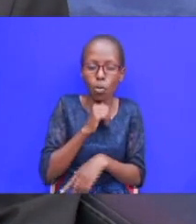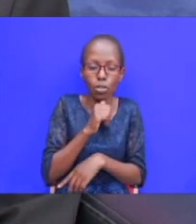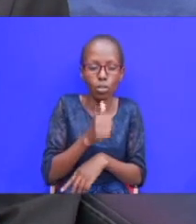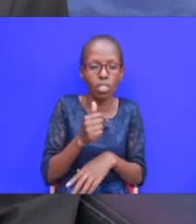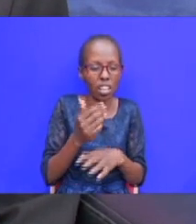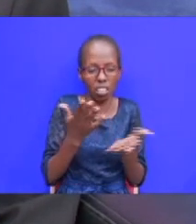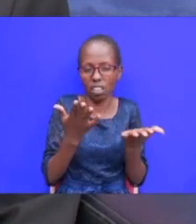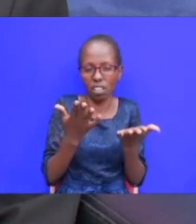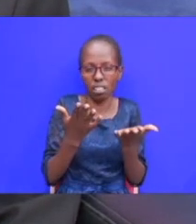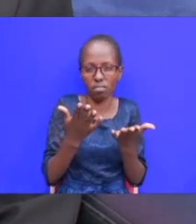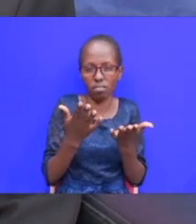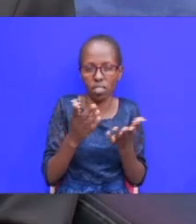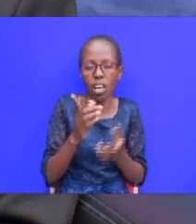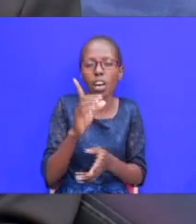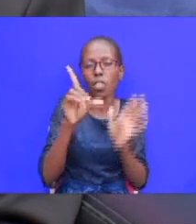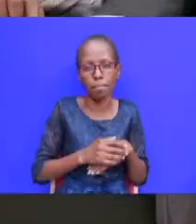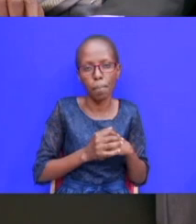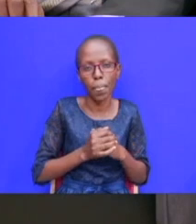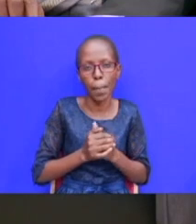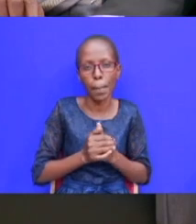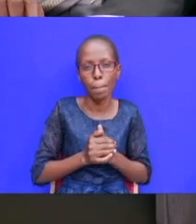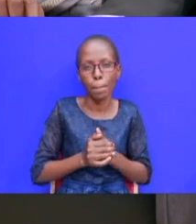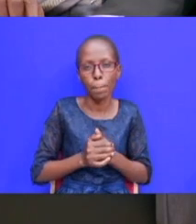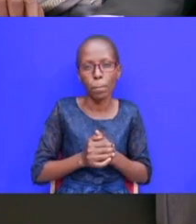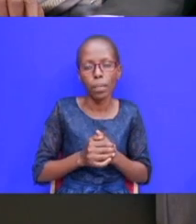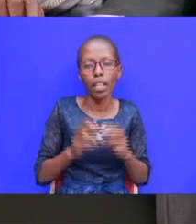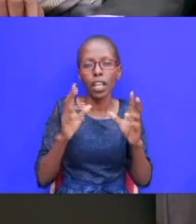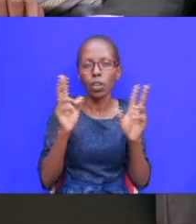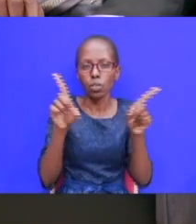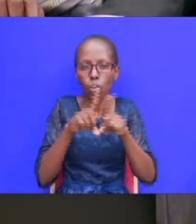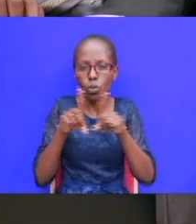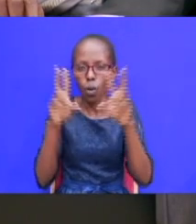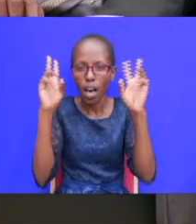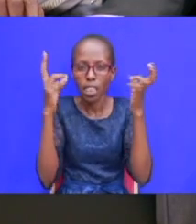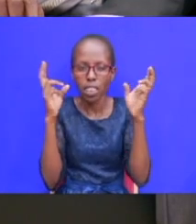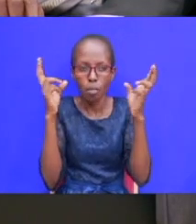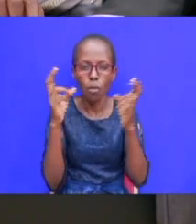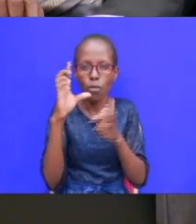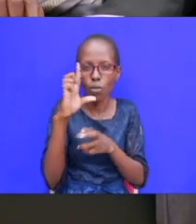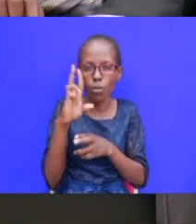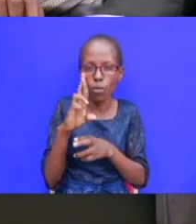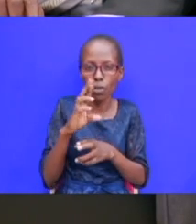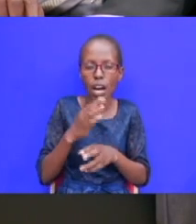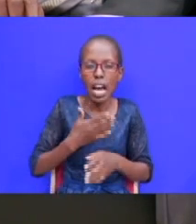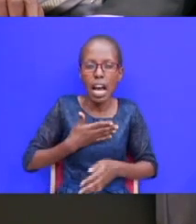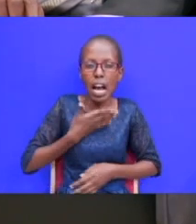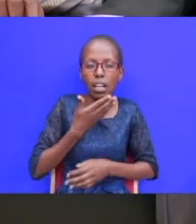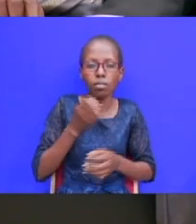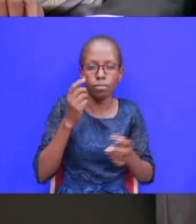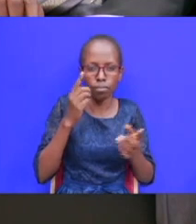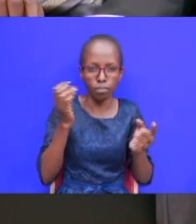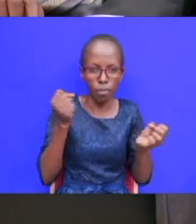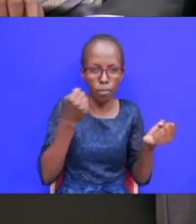expense of the law of god yeah i think there's also a theme of revenge that you are seeing these brothers wanted to